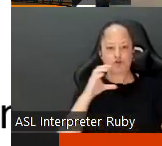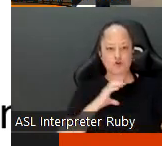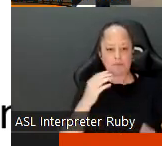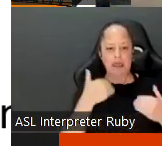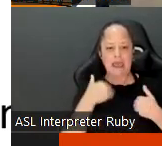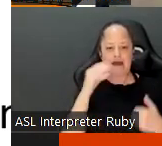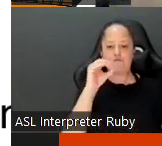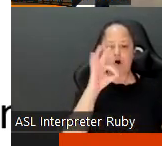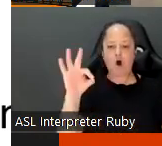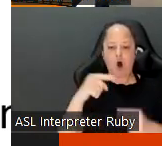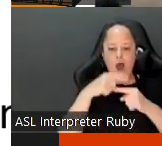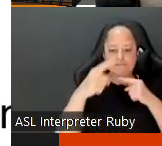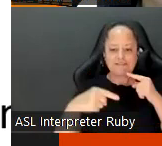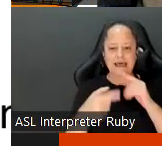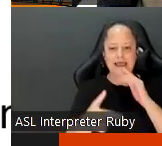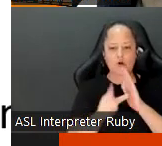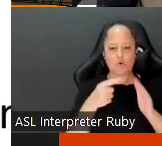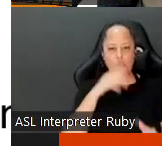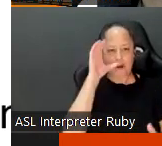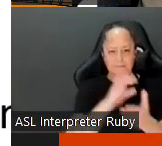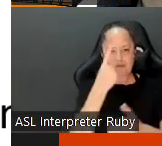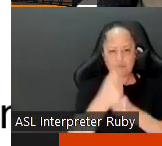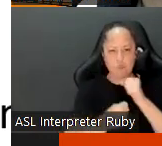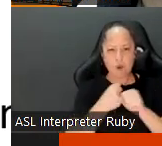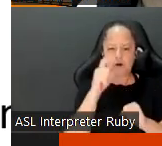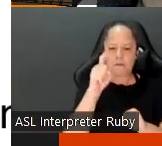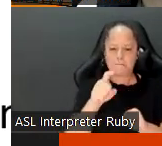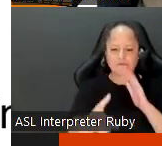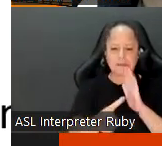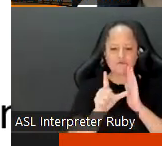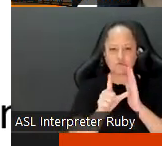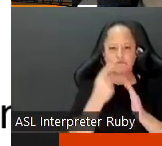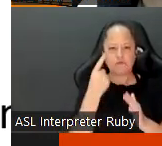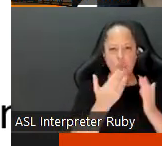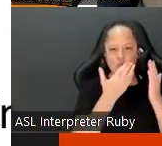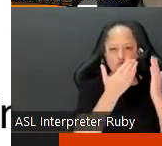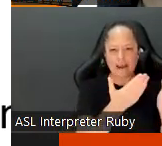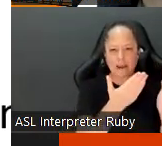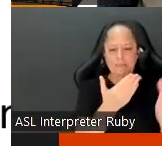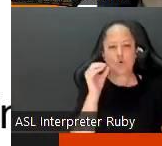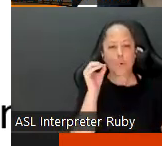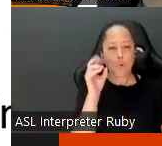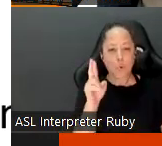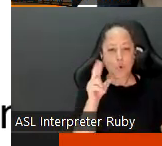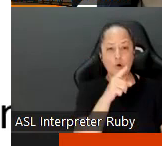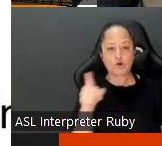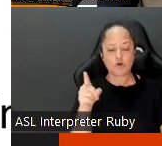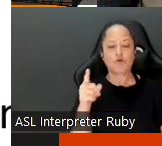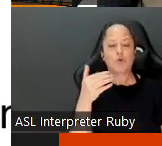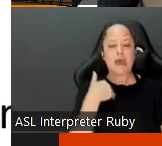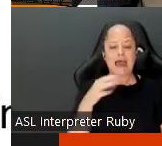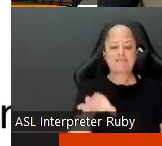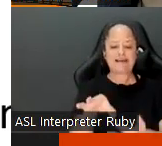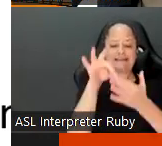-cycle review um saying that we believe in a year you need to be reviewed as one of the recommendations or if you are subject to a